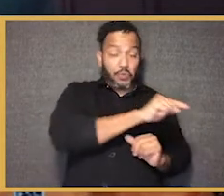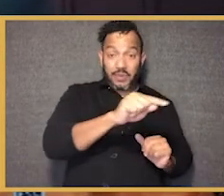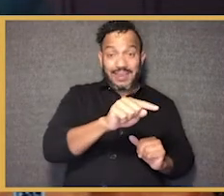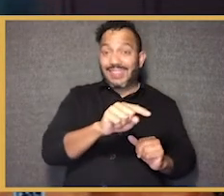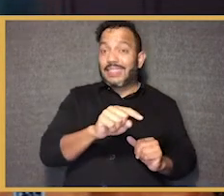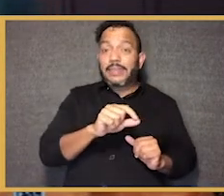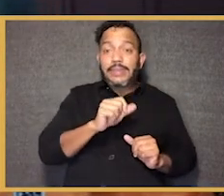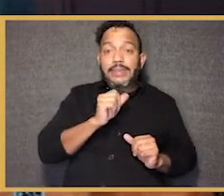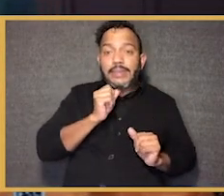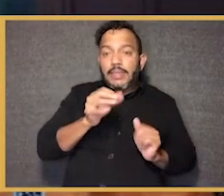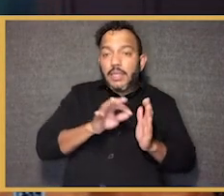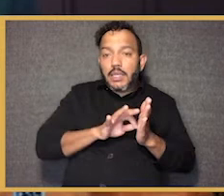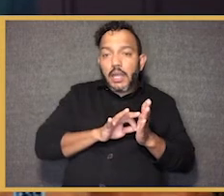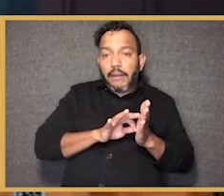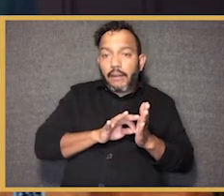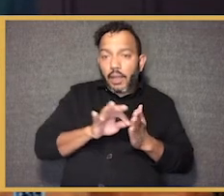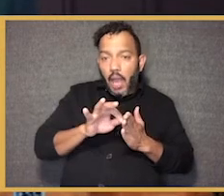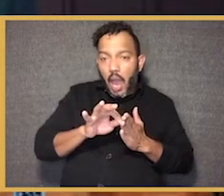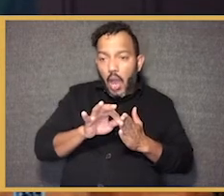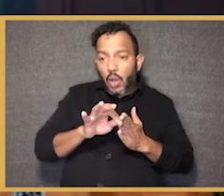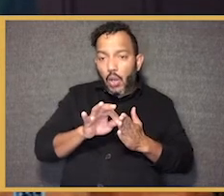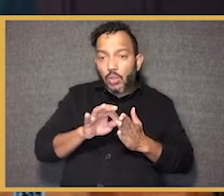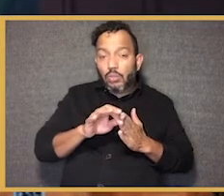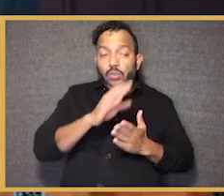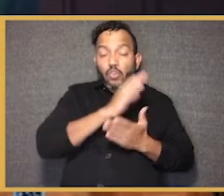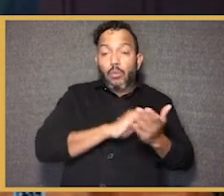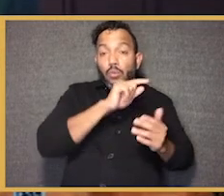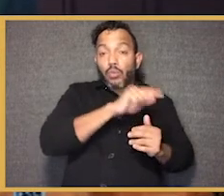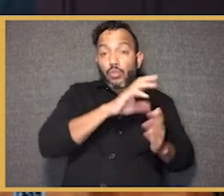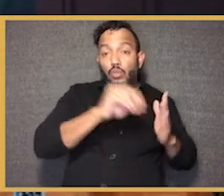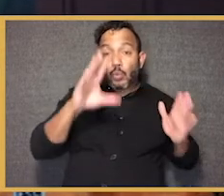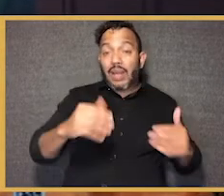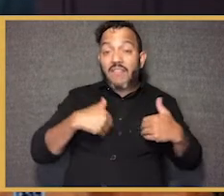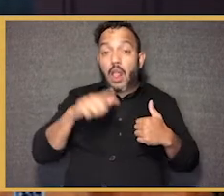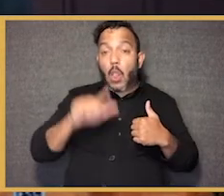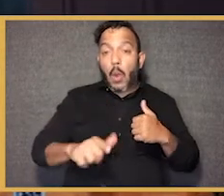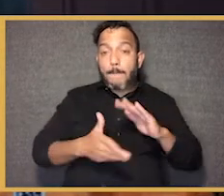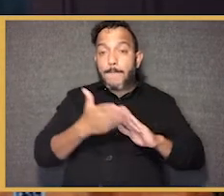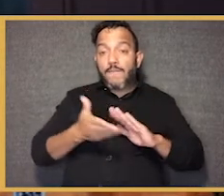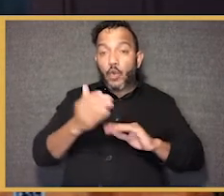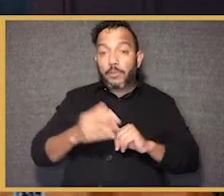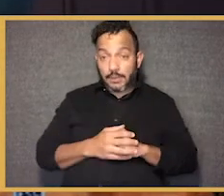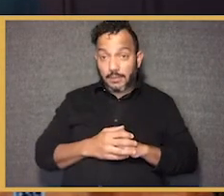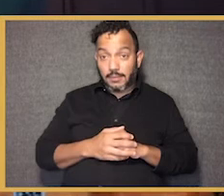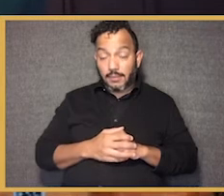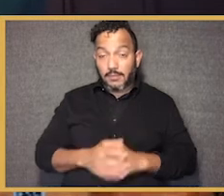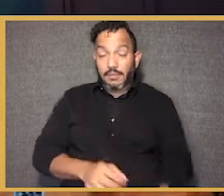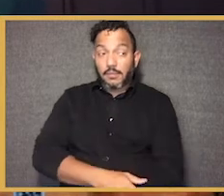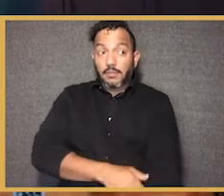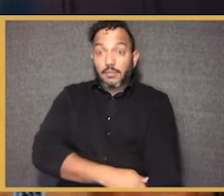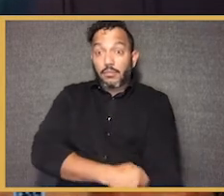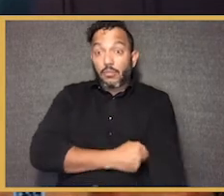didn't count their groups of students that were lowest performing, where they